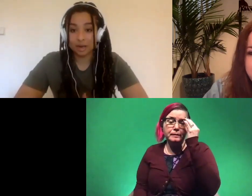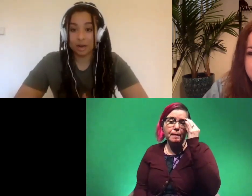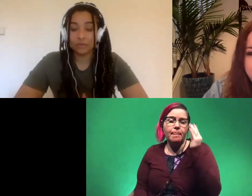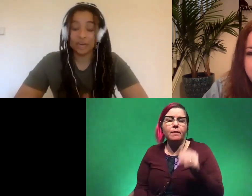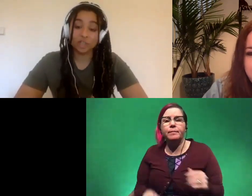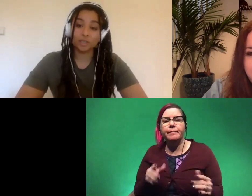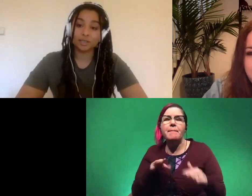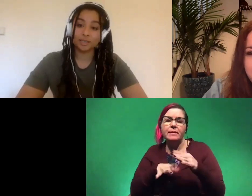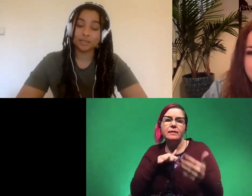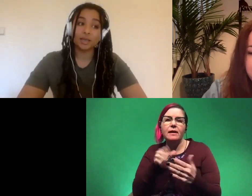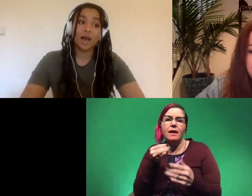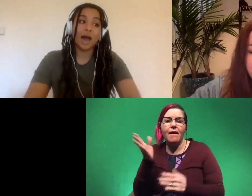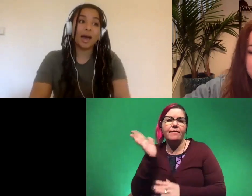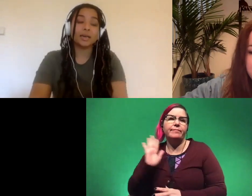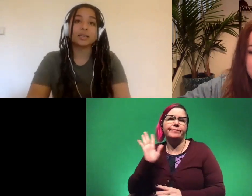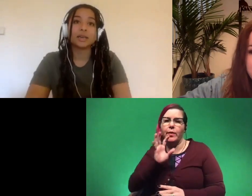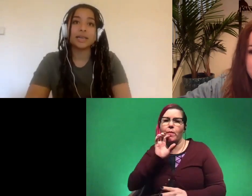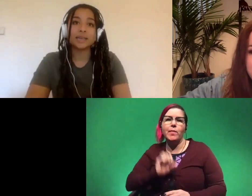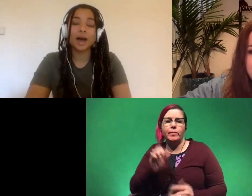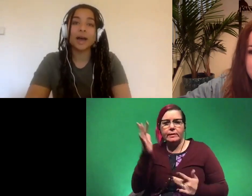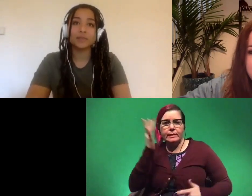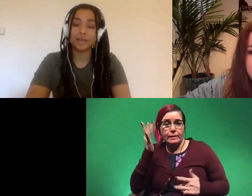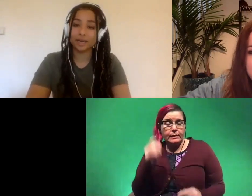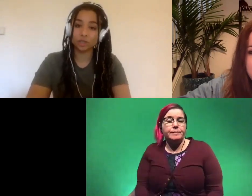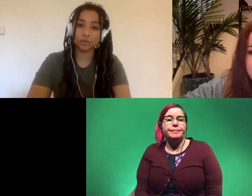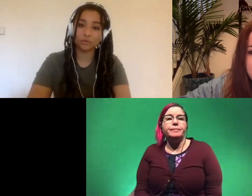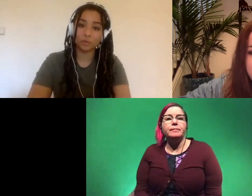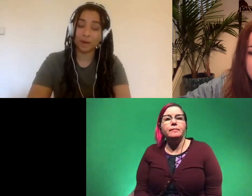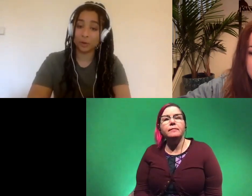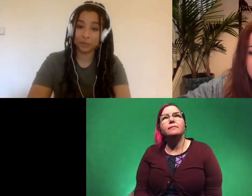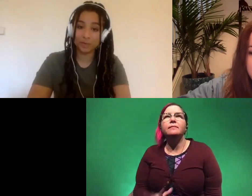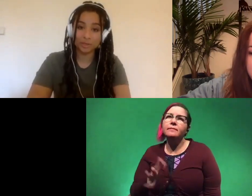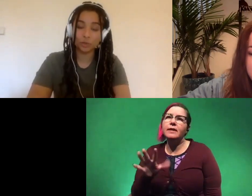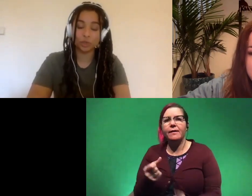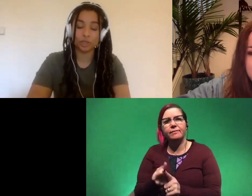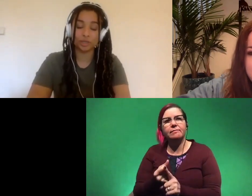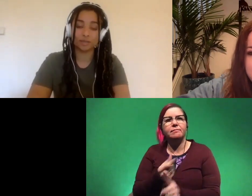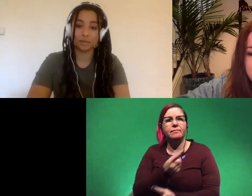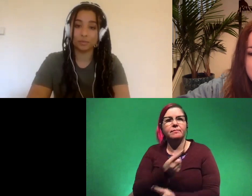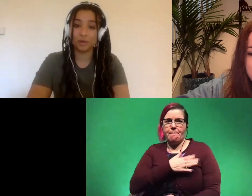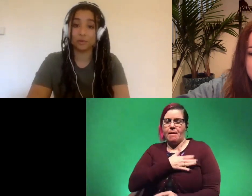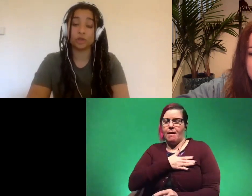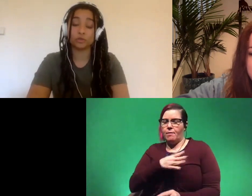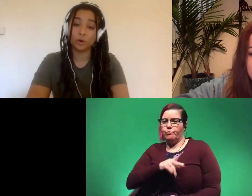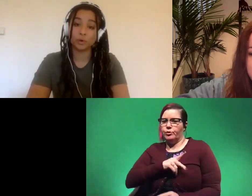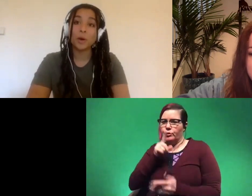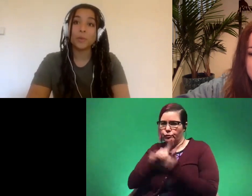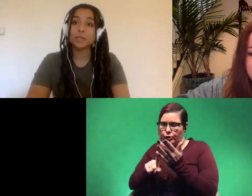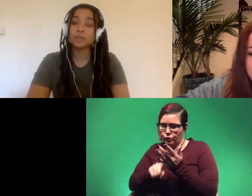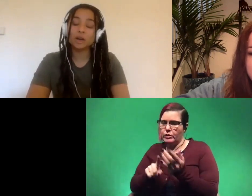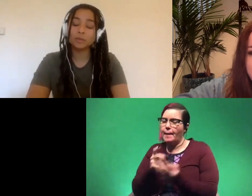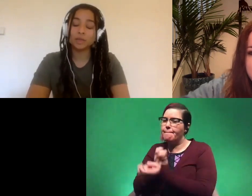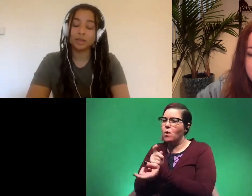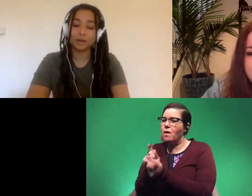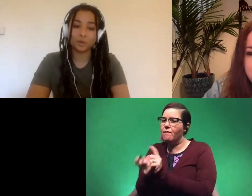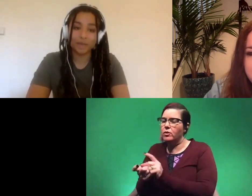study of ancient diseases and it's kind of a tangent from my own research which is the evolution of bone but